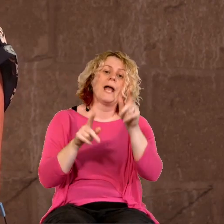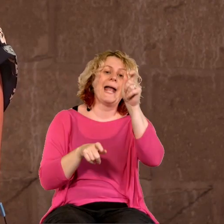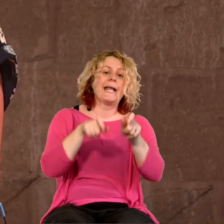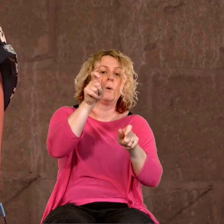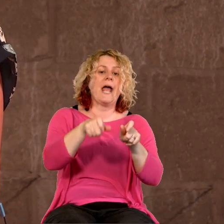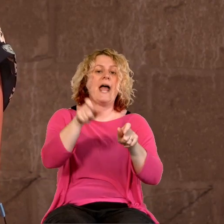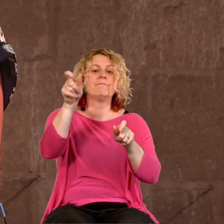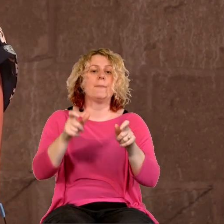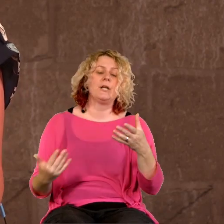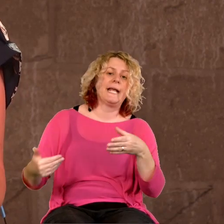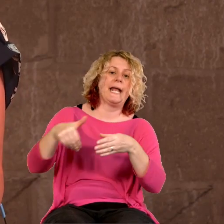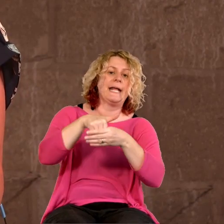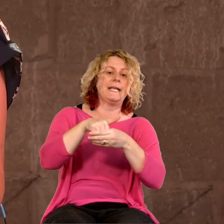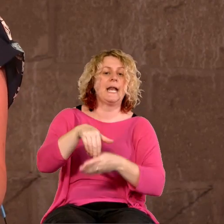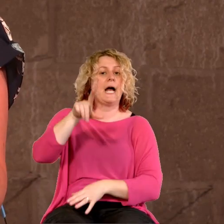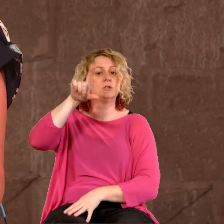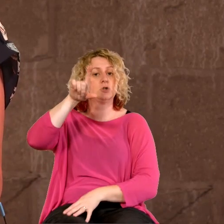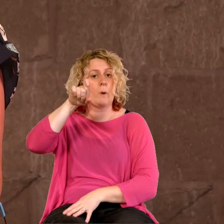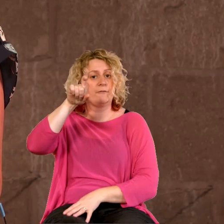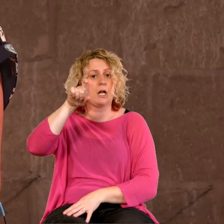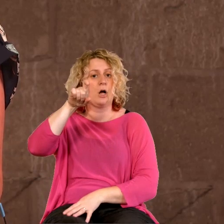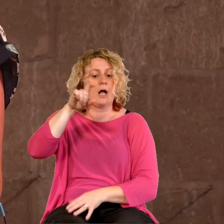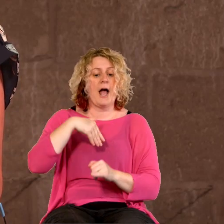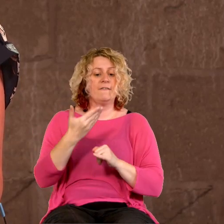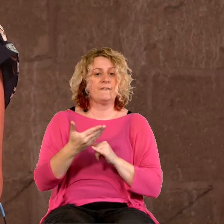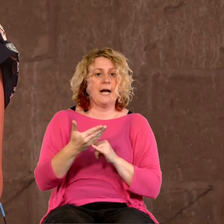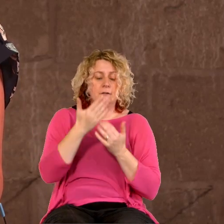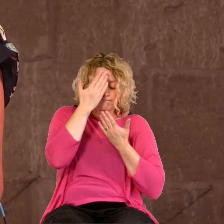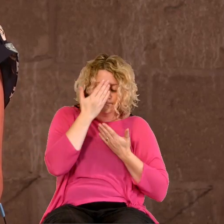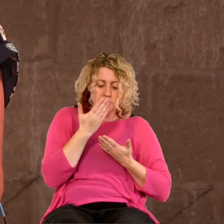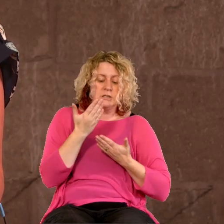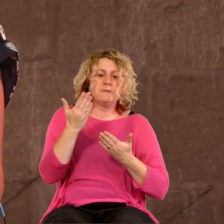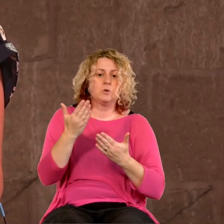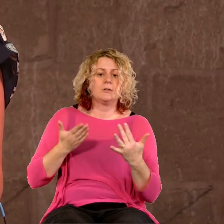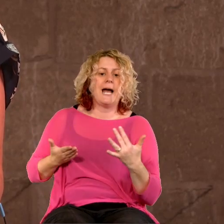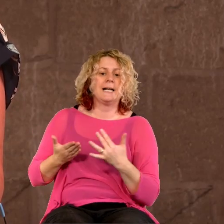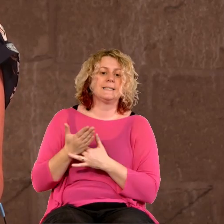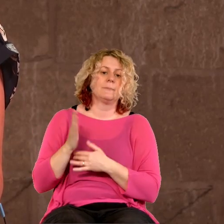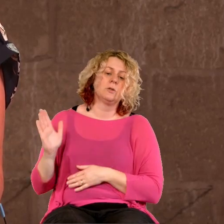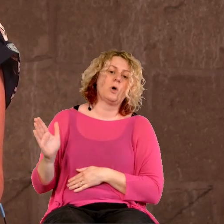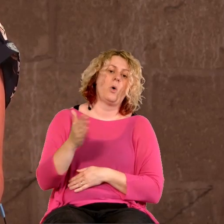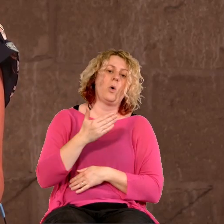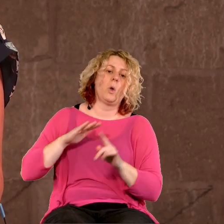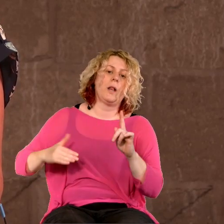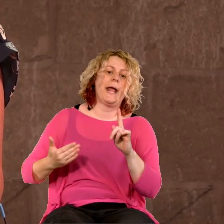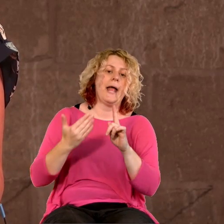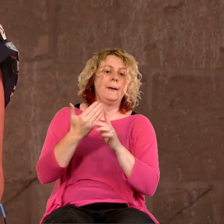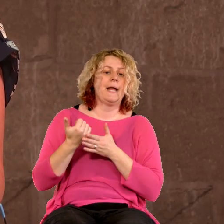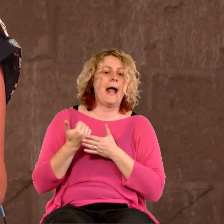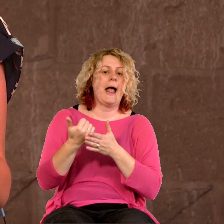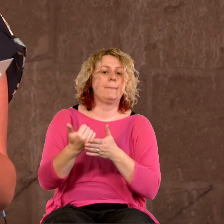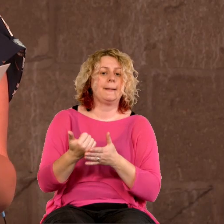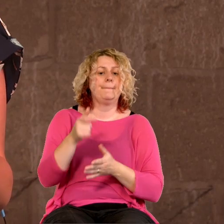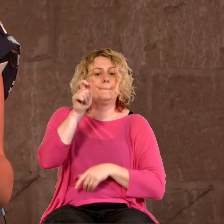Christine Windmill and the team will be bringing you a final short devotion that's accessible for all aimed at helping those with learning disabilities.